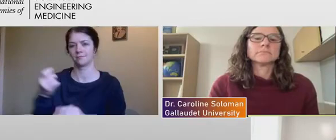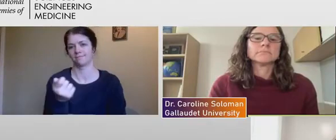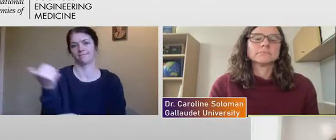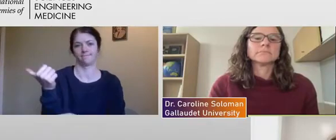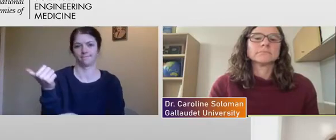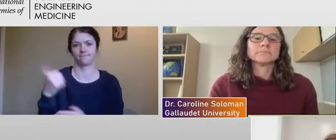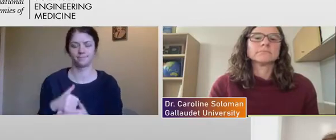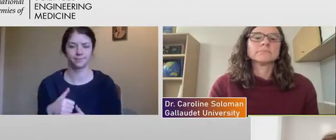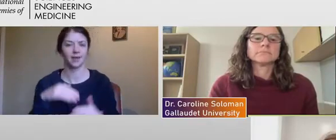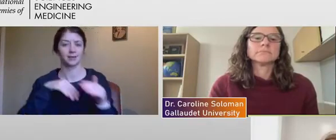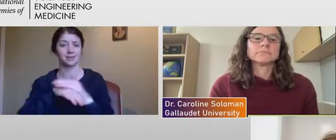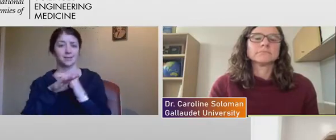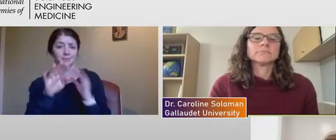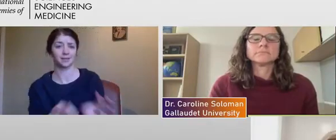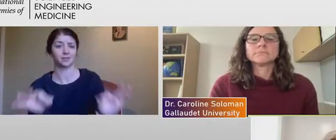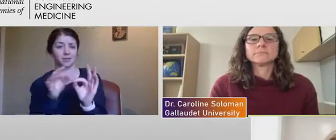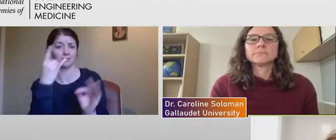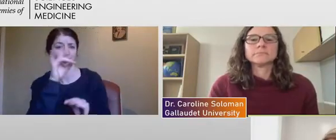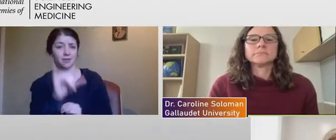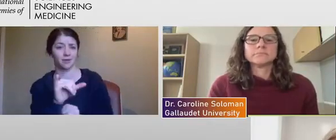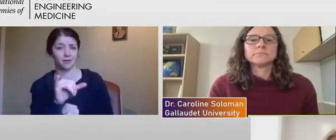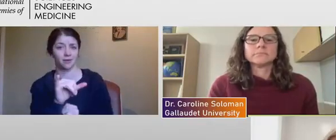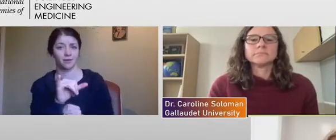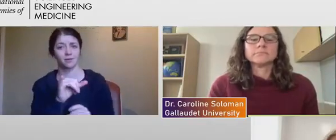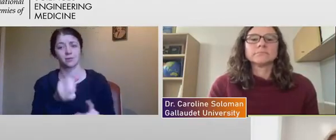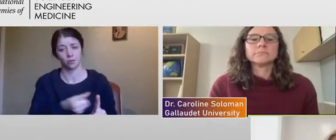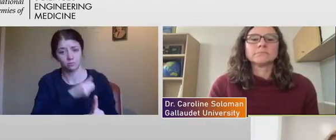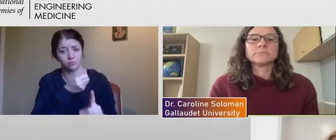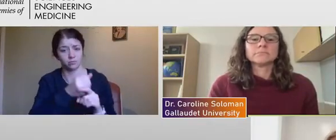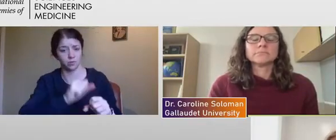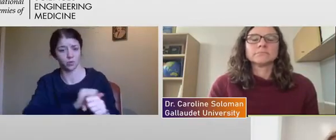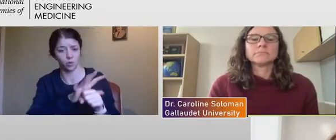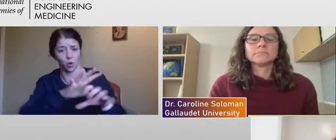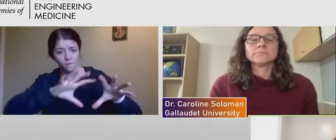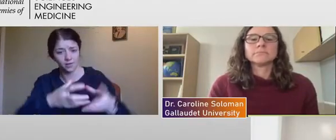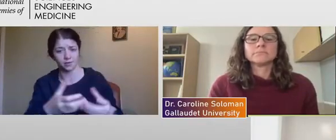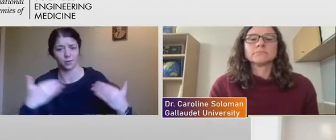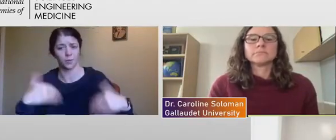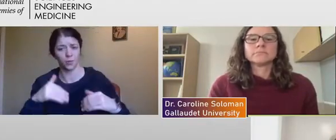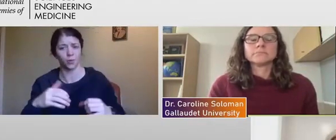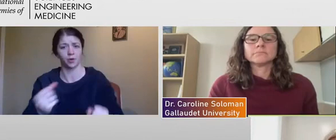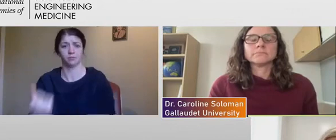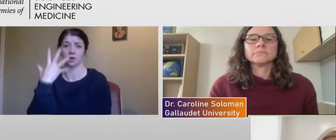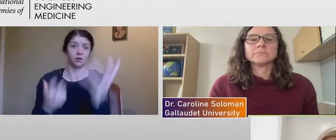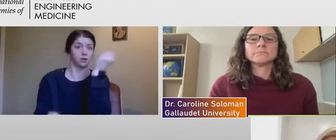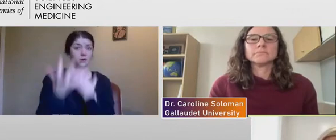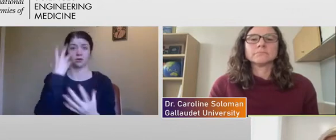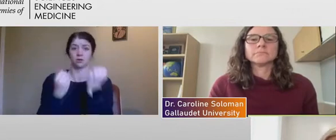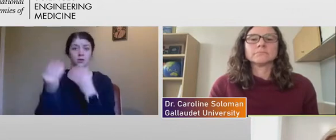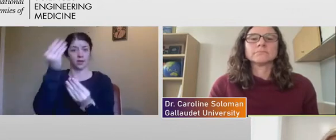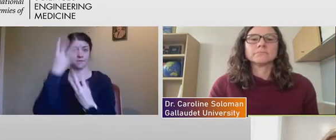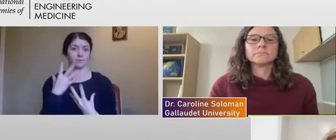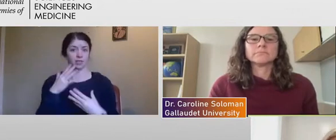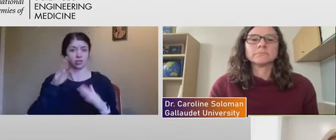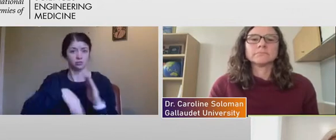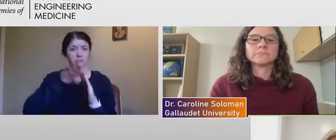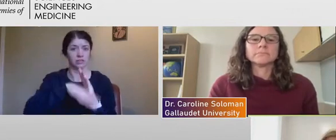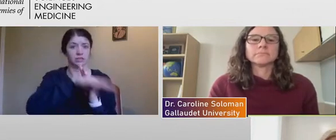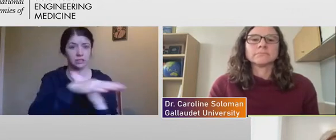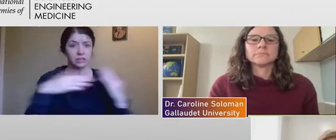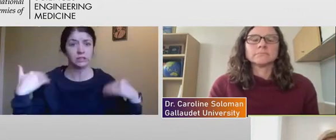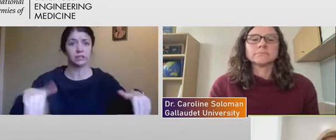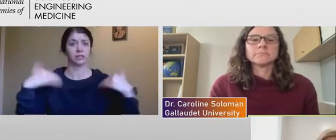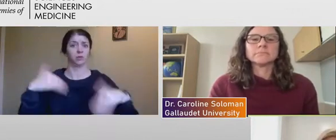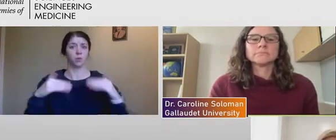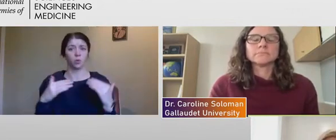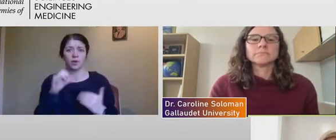pandemic, there was a lot of information and continues to be coming out very fast. You know, think of the curves, the, the pandemic curves. They're